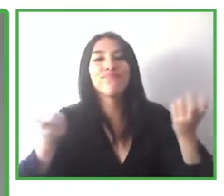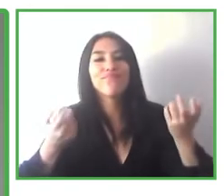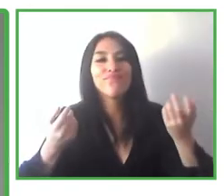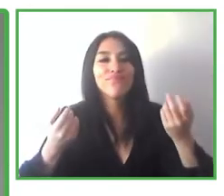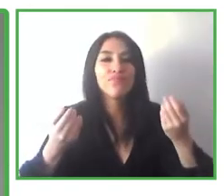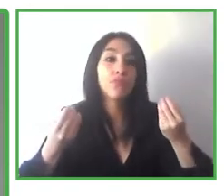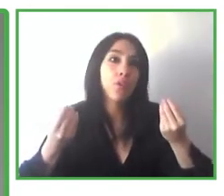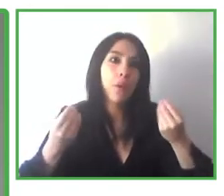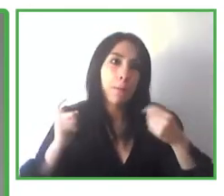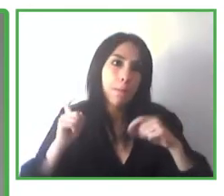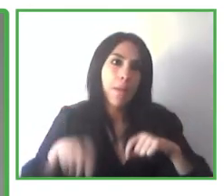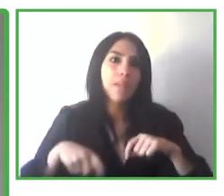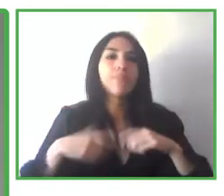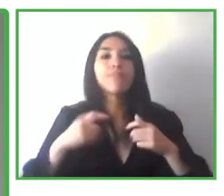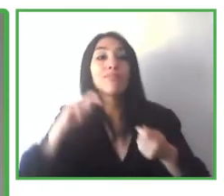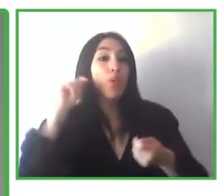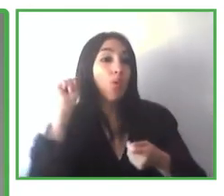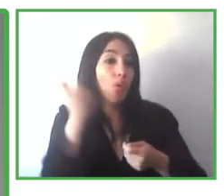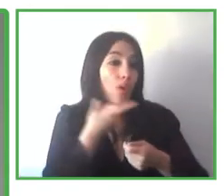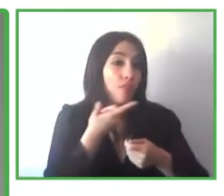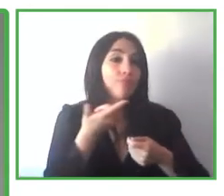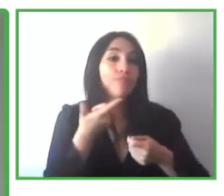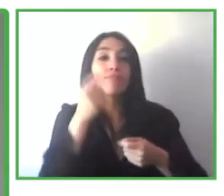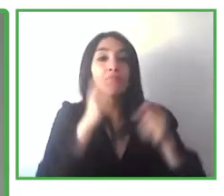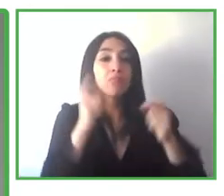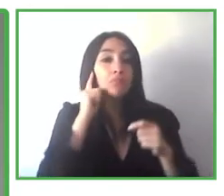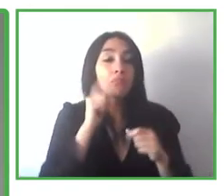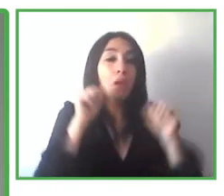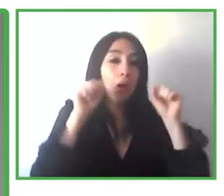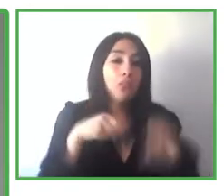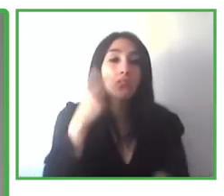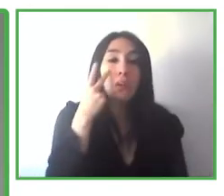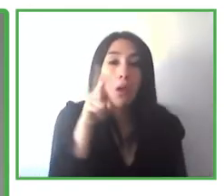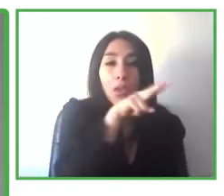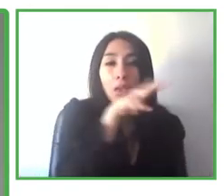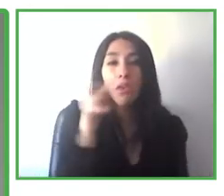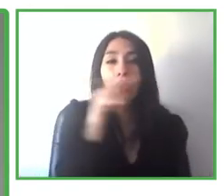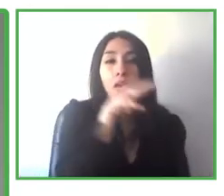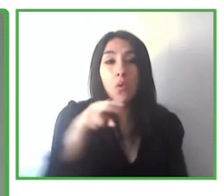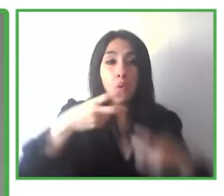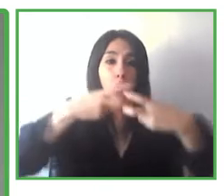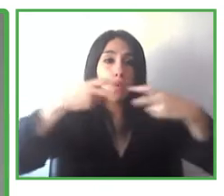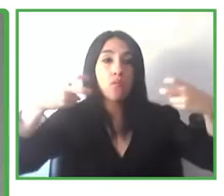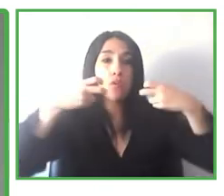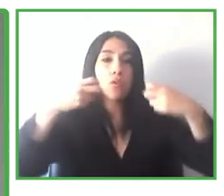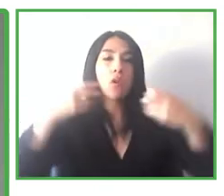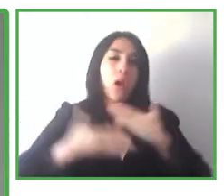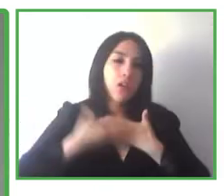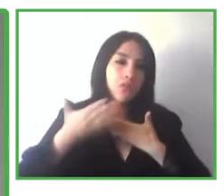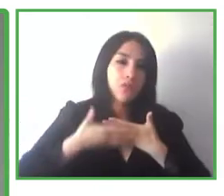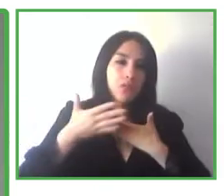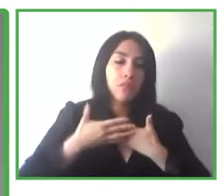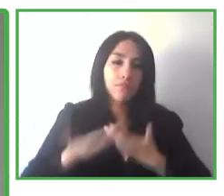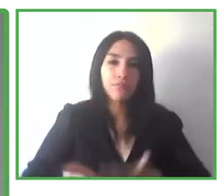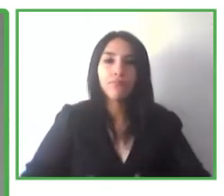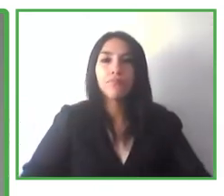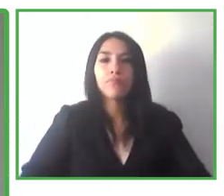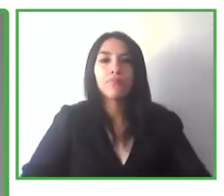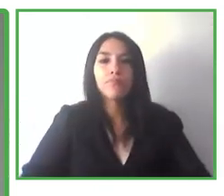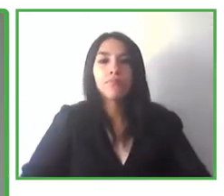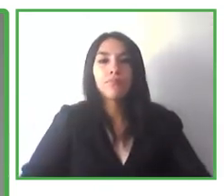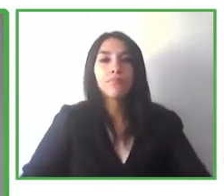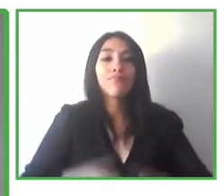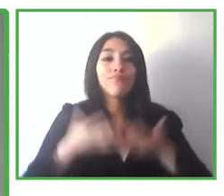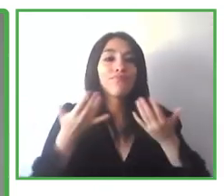so that every person who is deaf or everyone in general, of